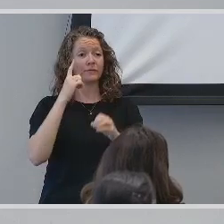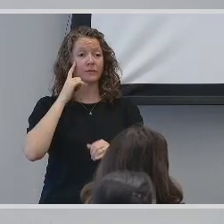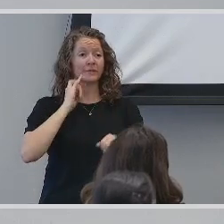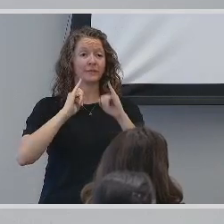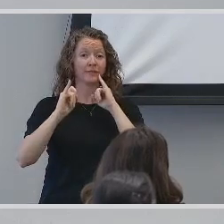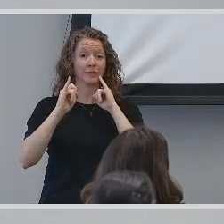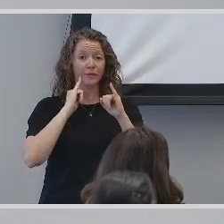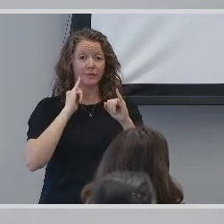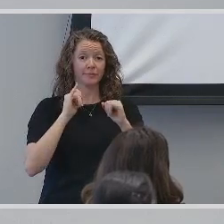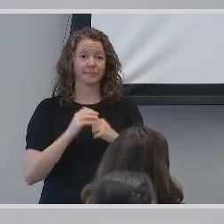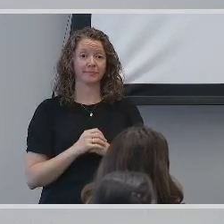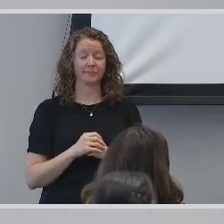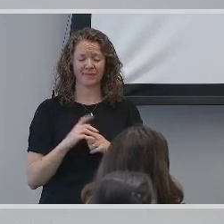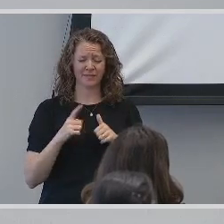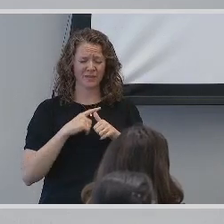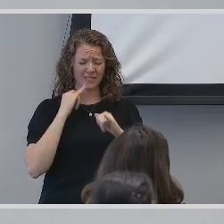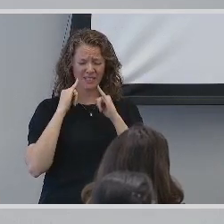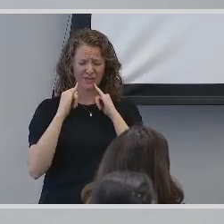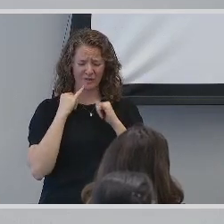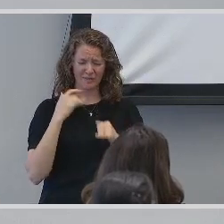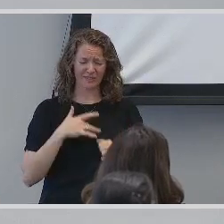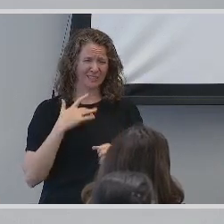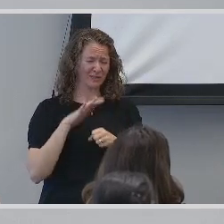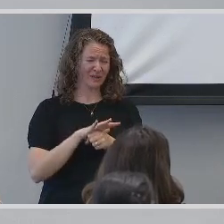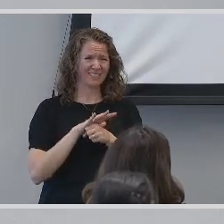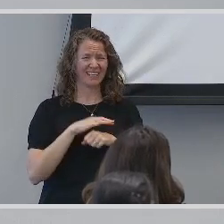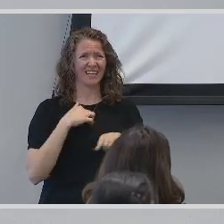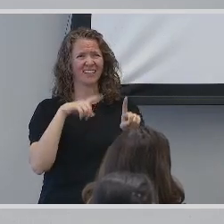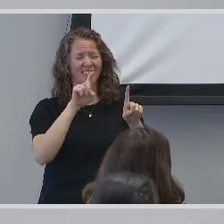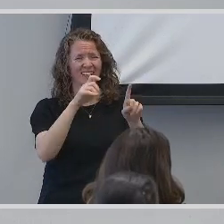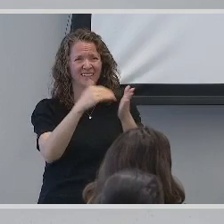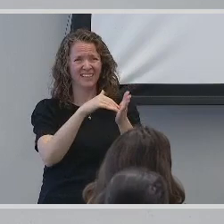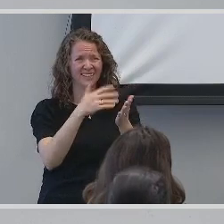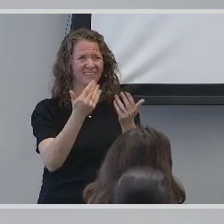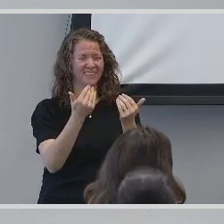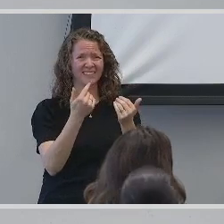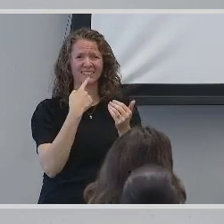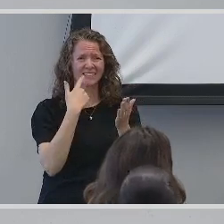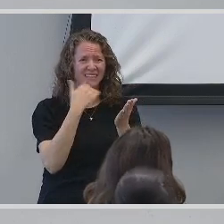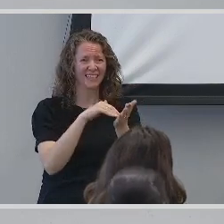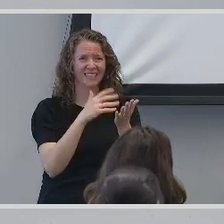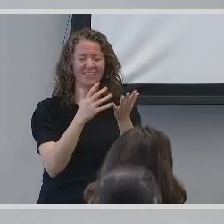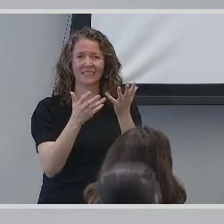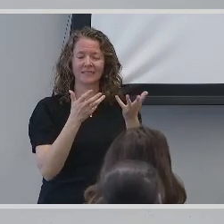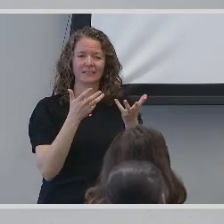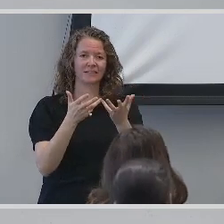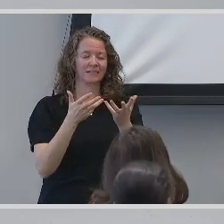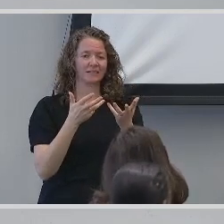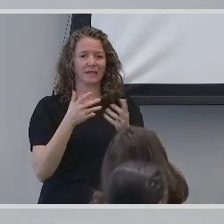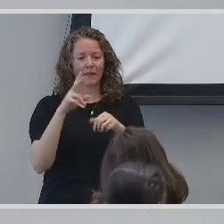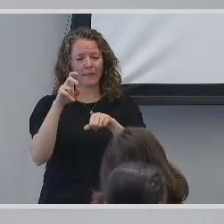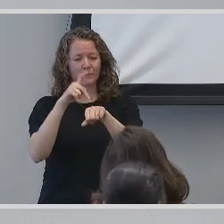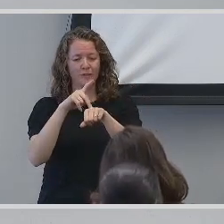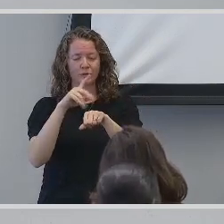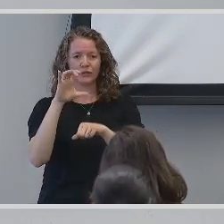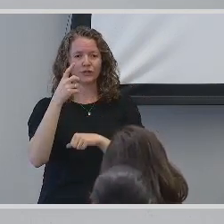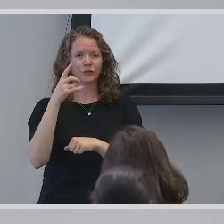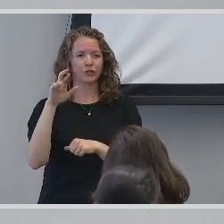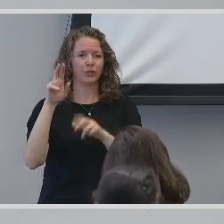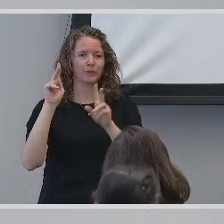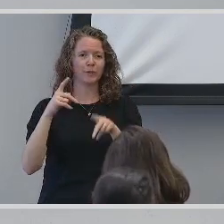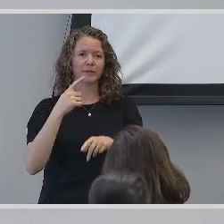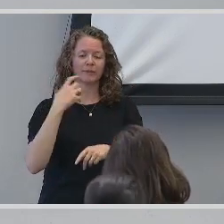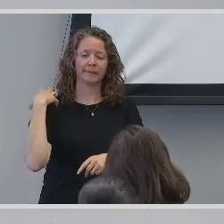quite stressful, with numerous questions that needed to be repeated or rephrased. The principal and chairperson asked me something like,